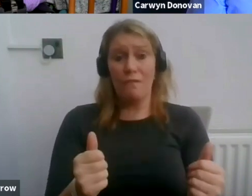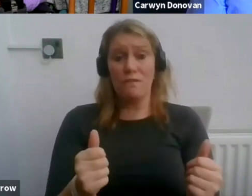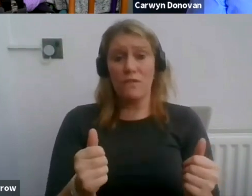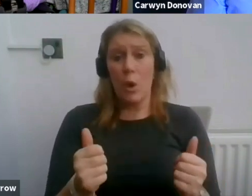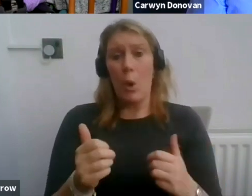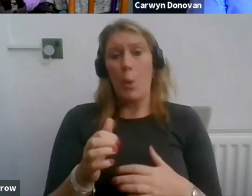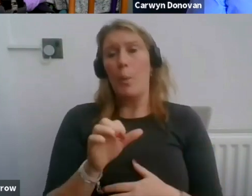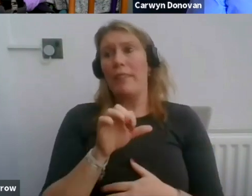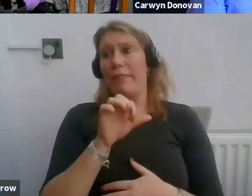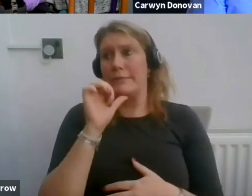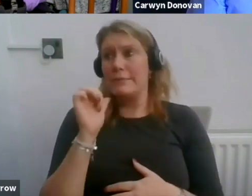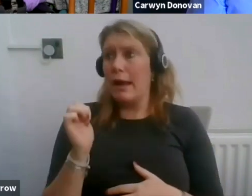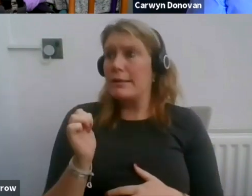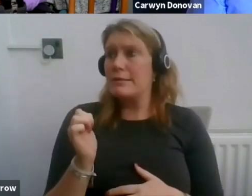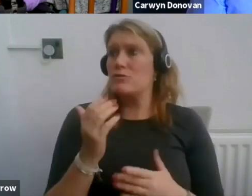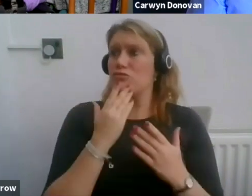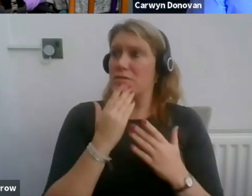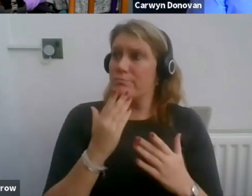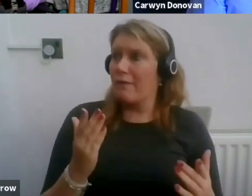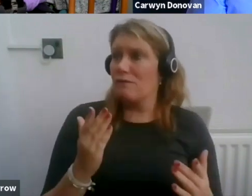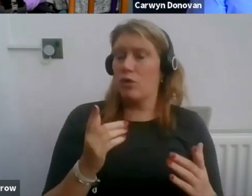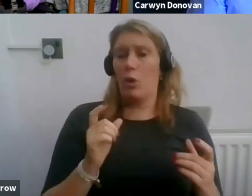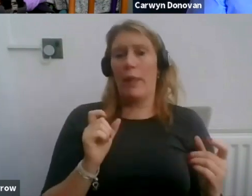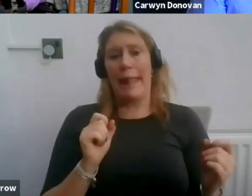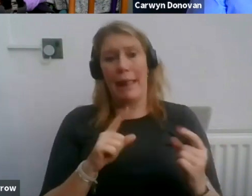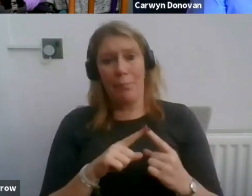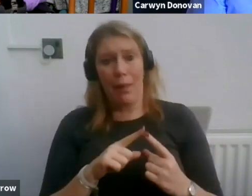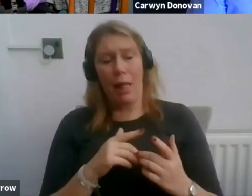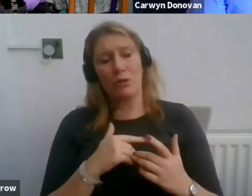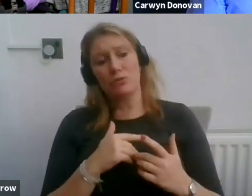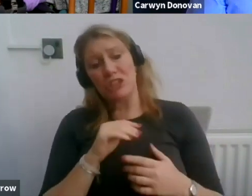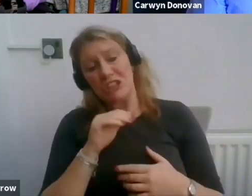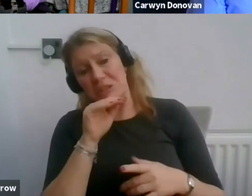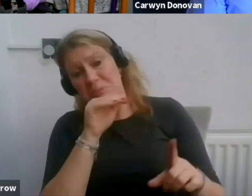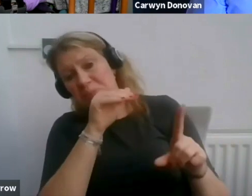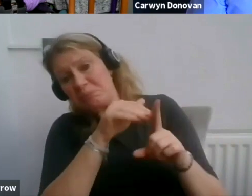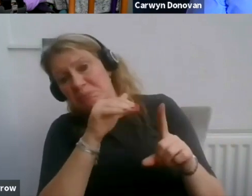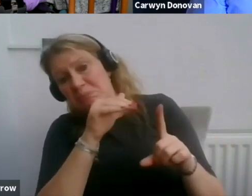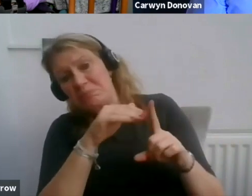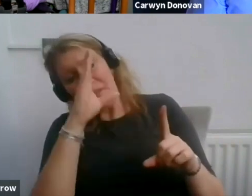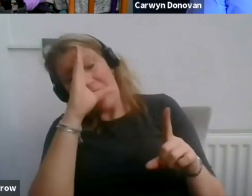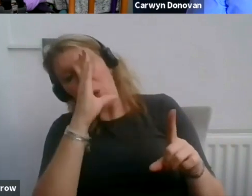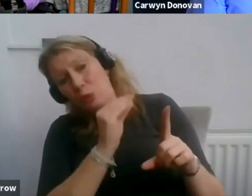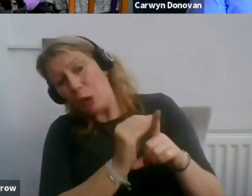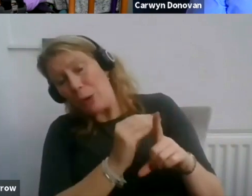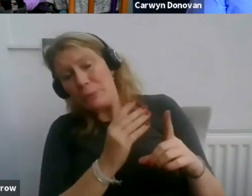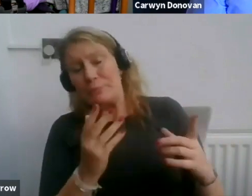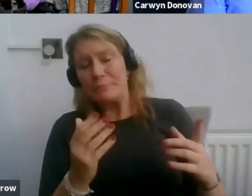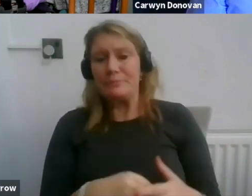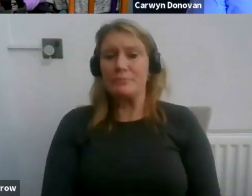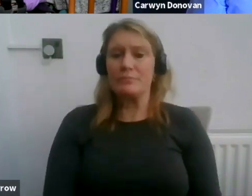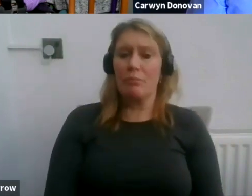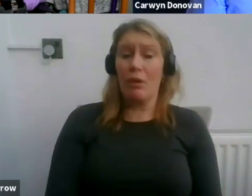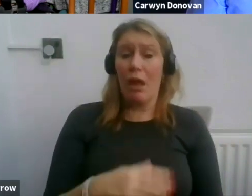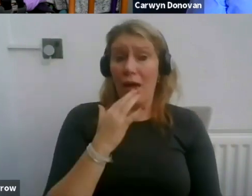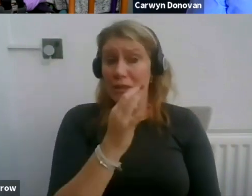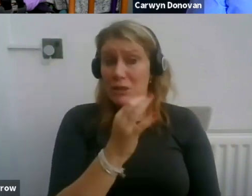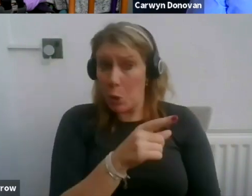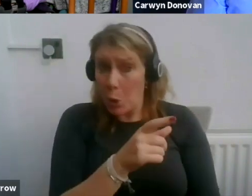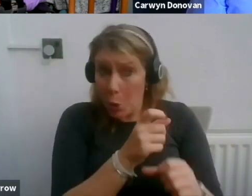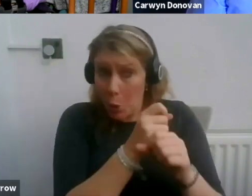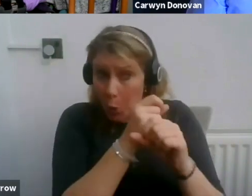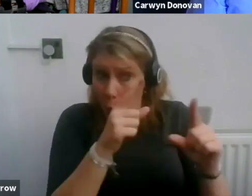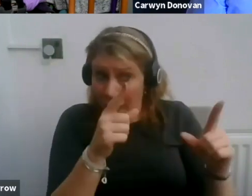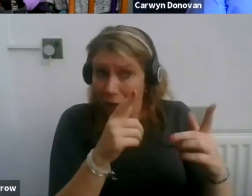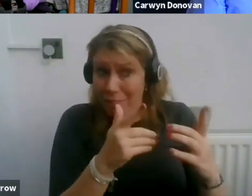polite, a very, you know, polite email off of the union, asking them, are they aware that they are breaking